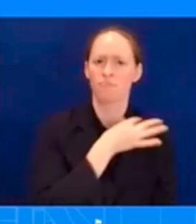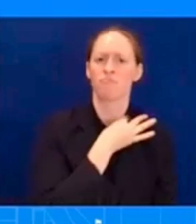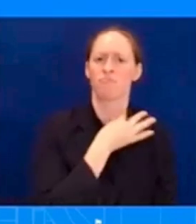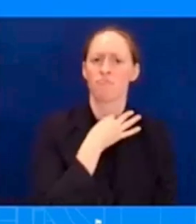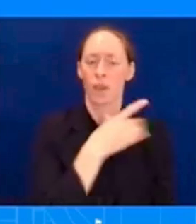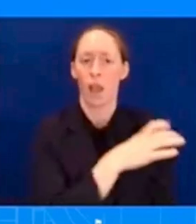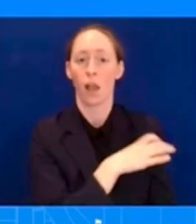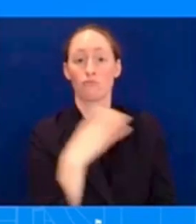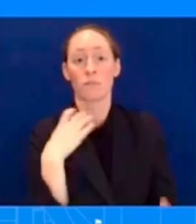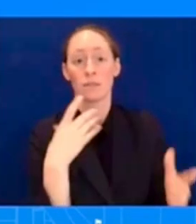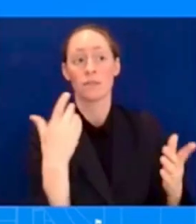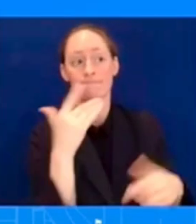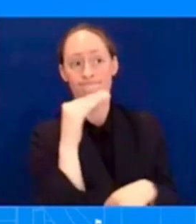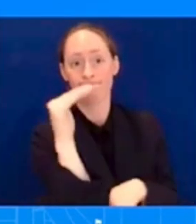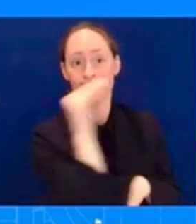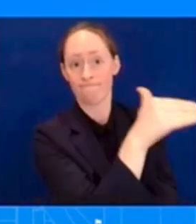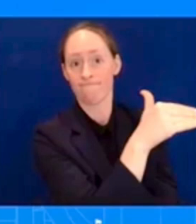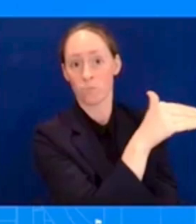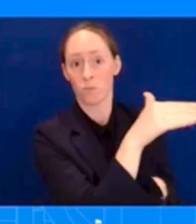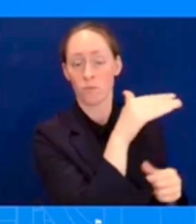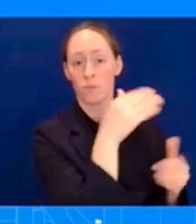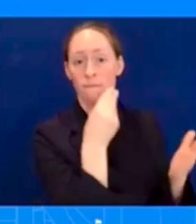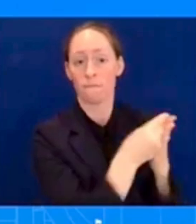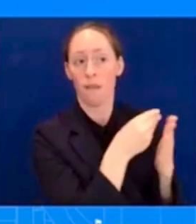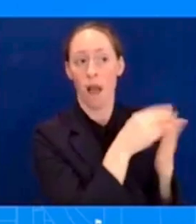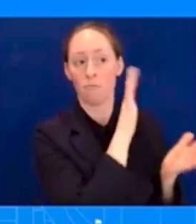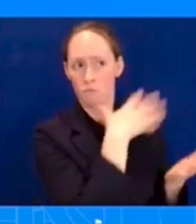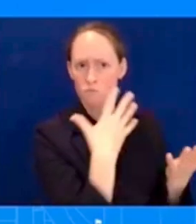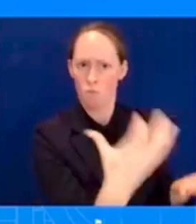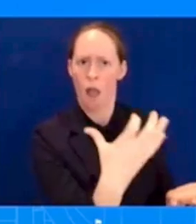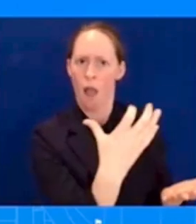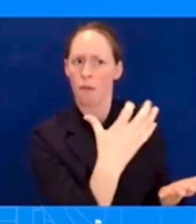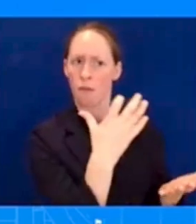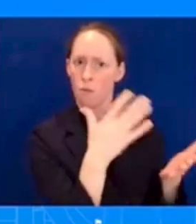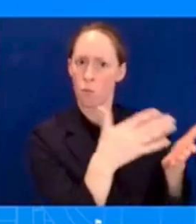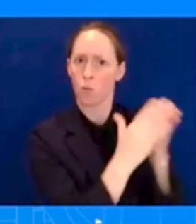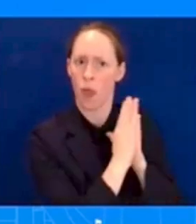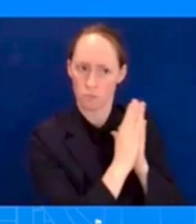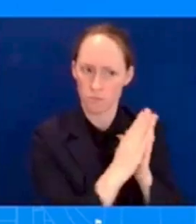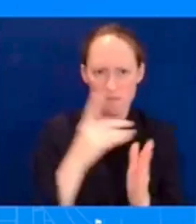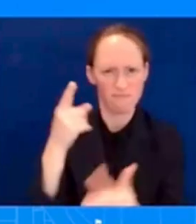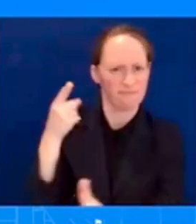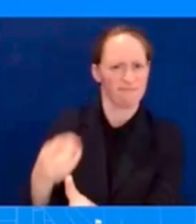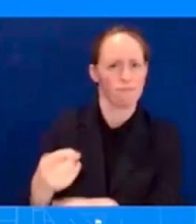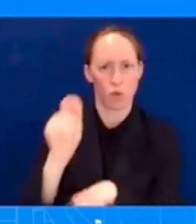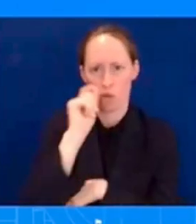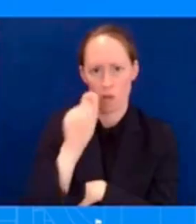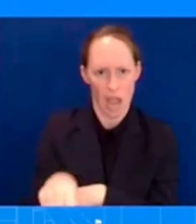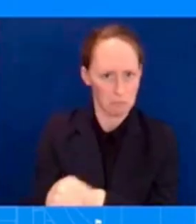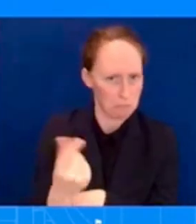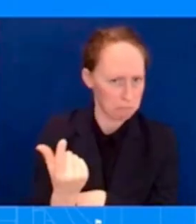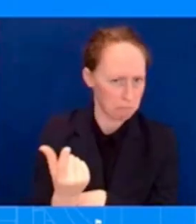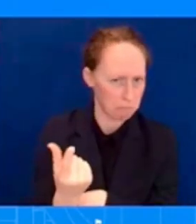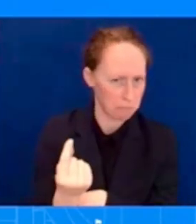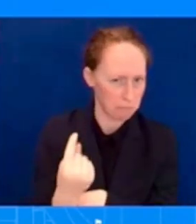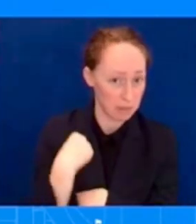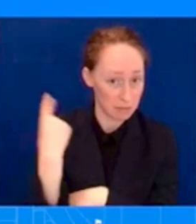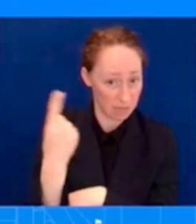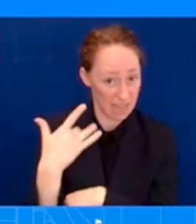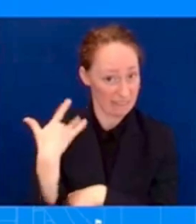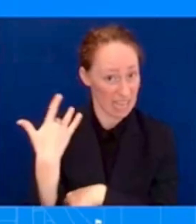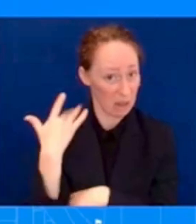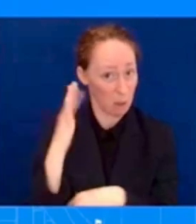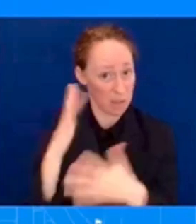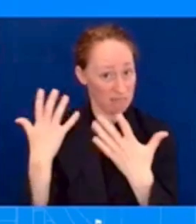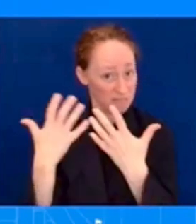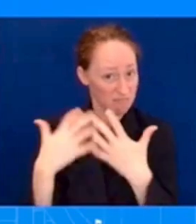the swiftness of that process. And secondly, if there's any concern from the President or the administration about what has been up to this point pretty broad bipartisan